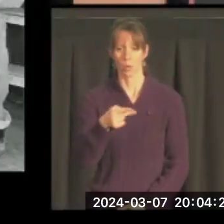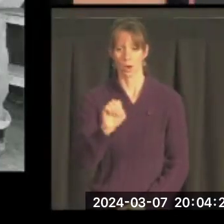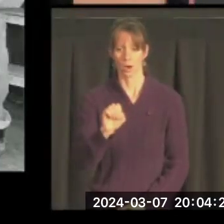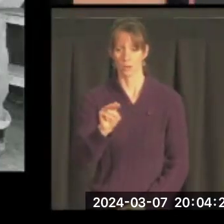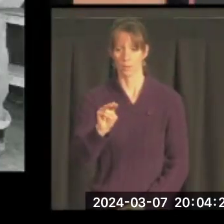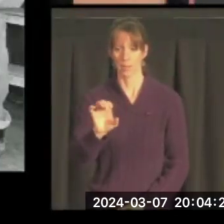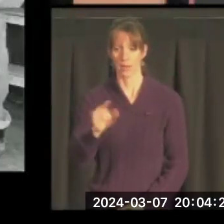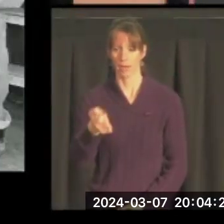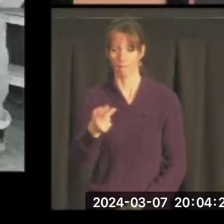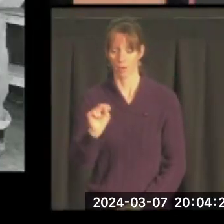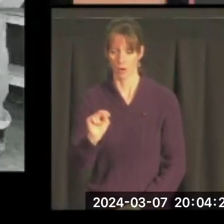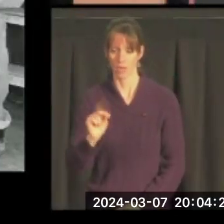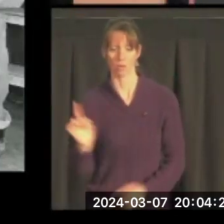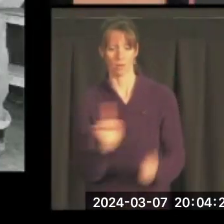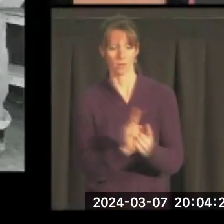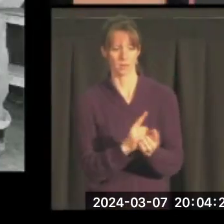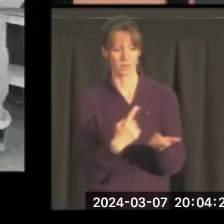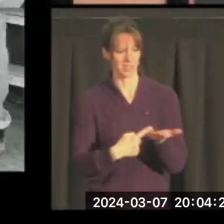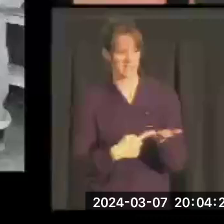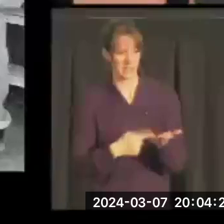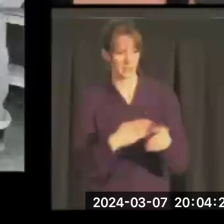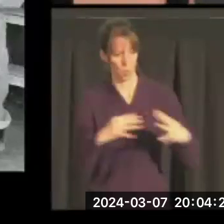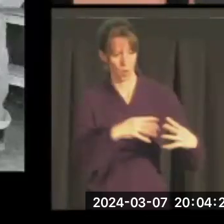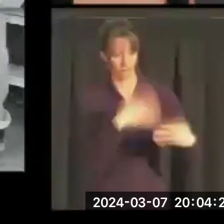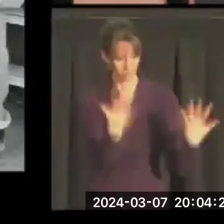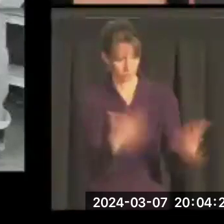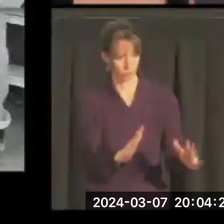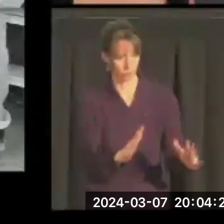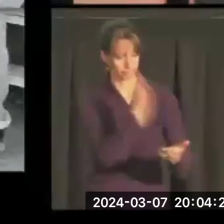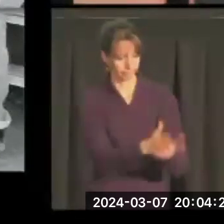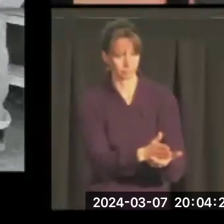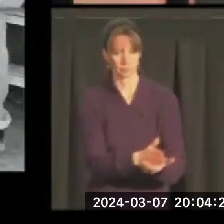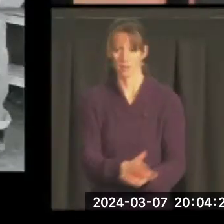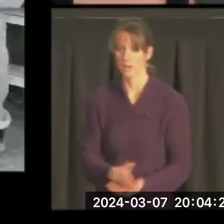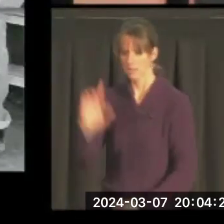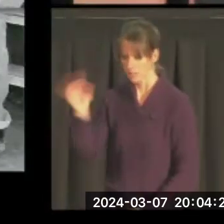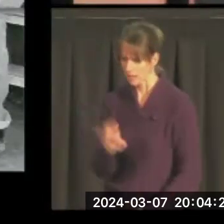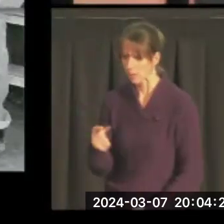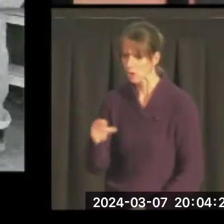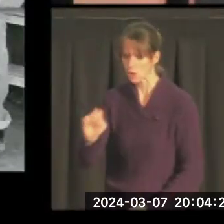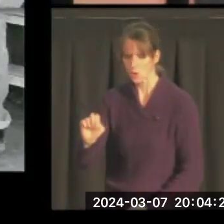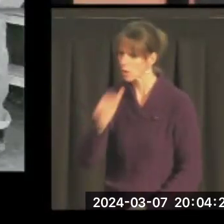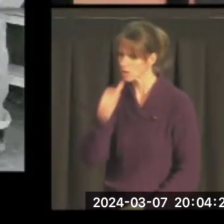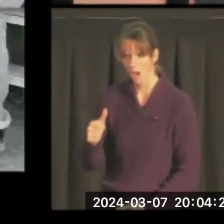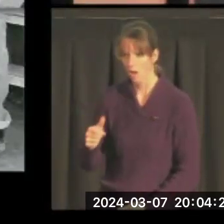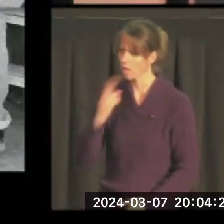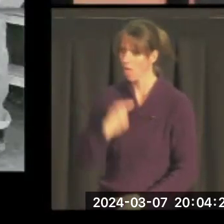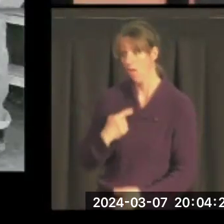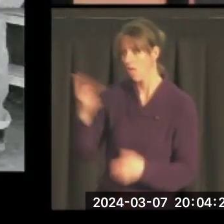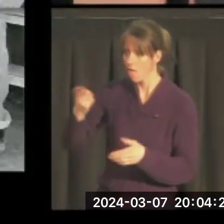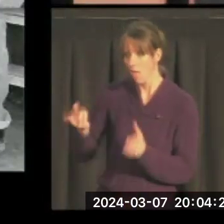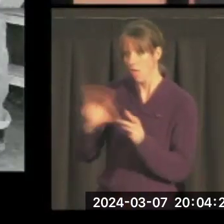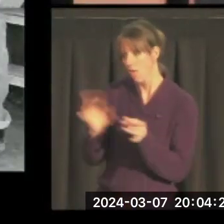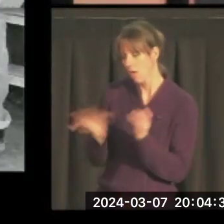about ending the war as well. And Johnson said, damn it, George, don't give me another history lesson.